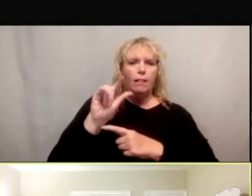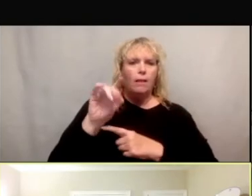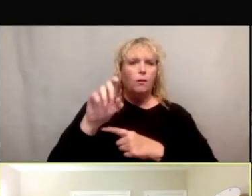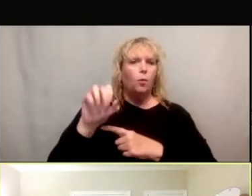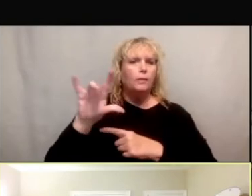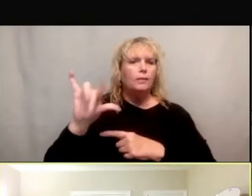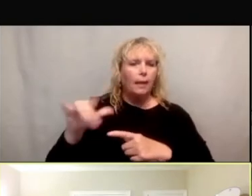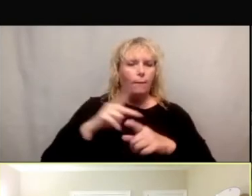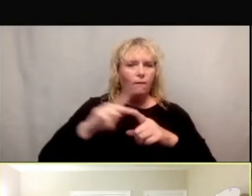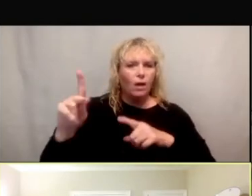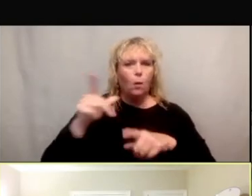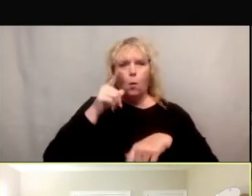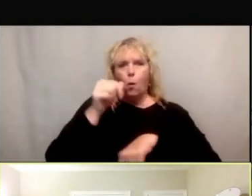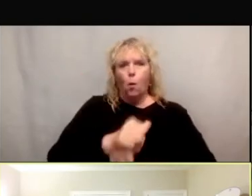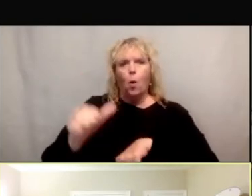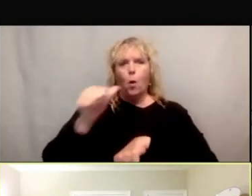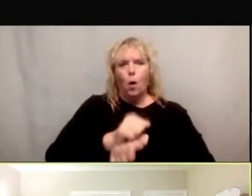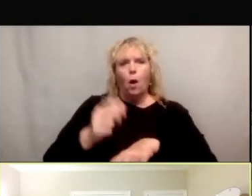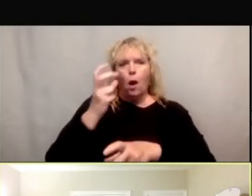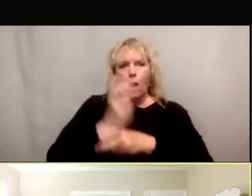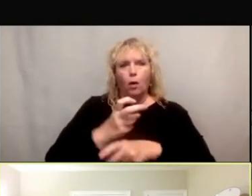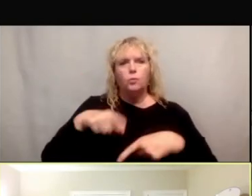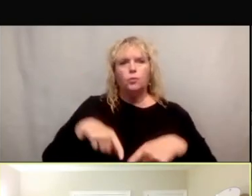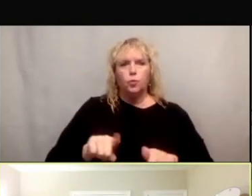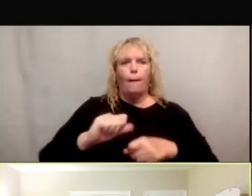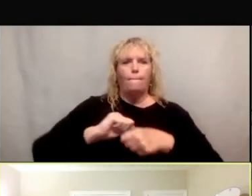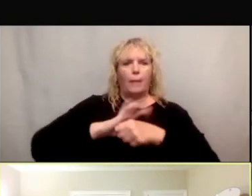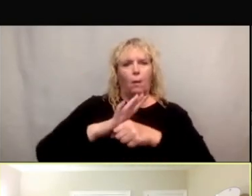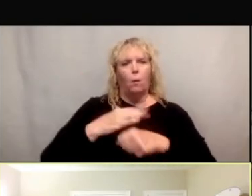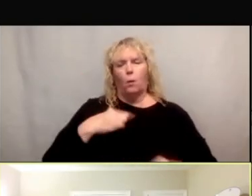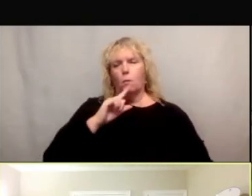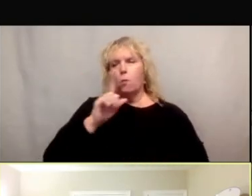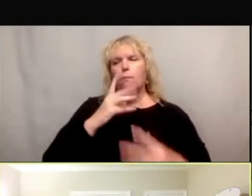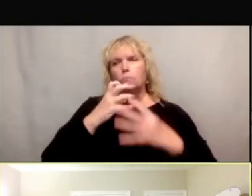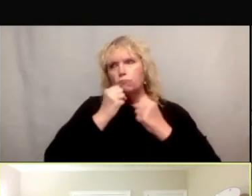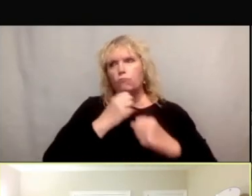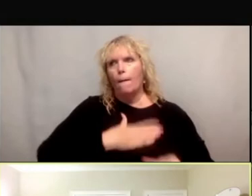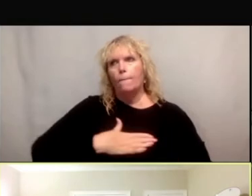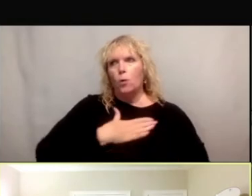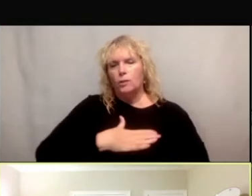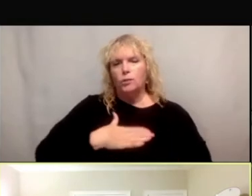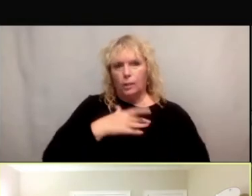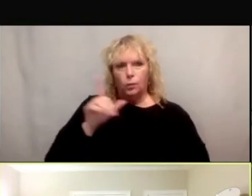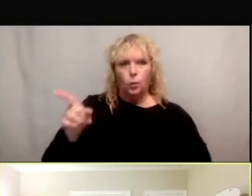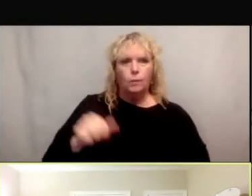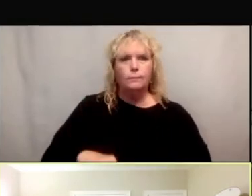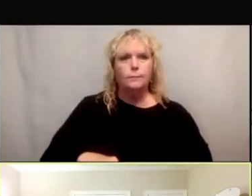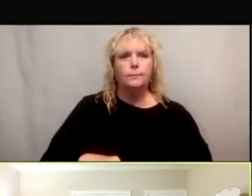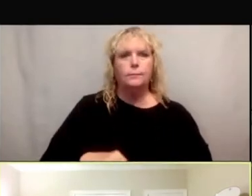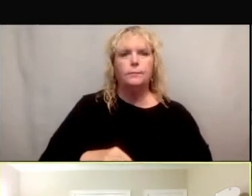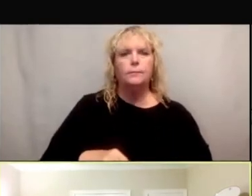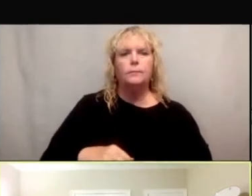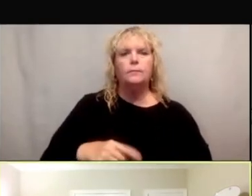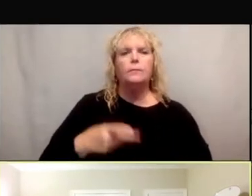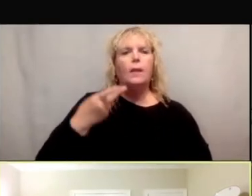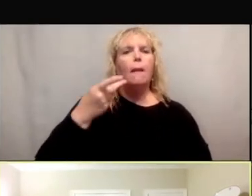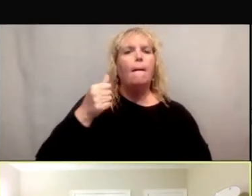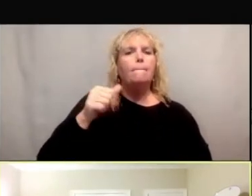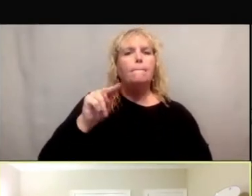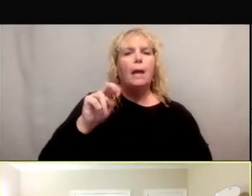working so hard during this pandemic. We really appreciate you. Our panelists are coming from the Northeast,